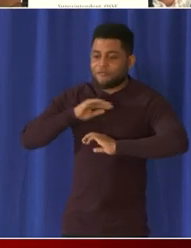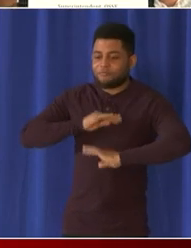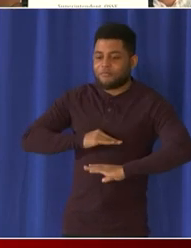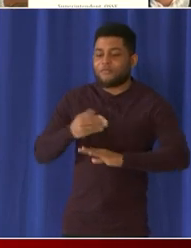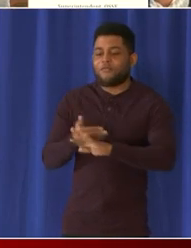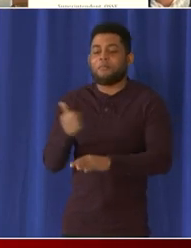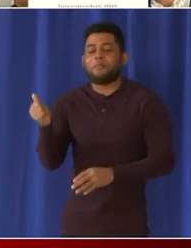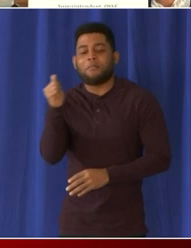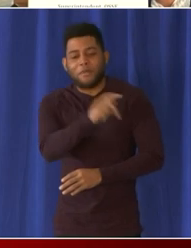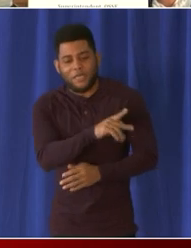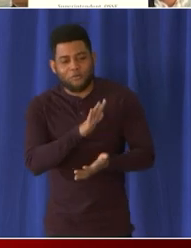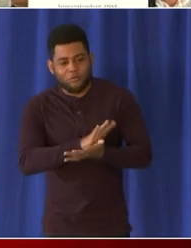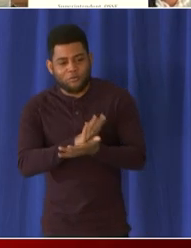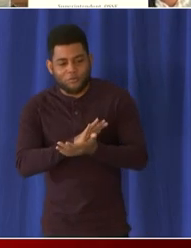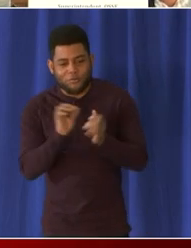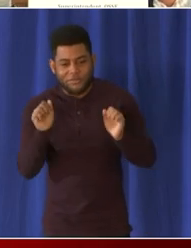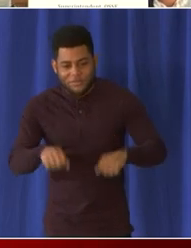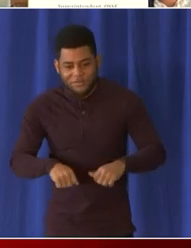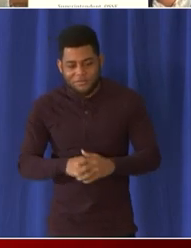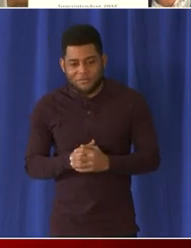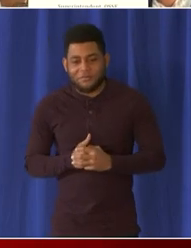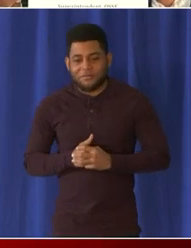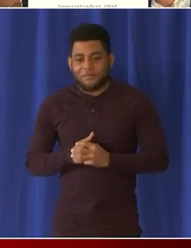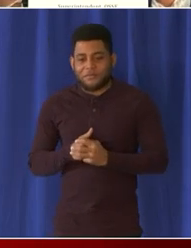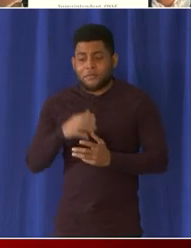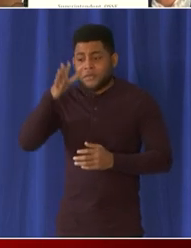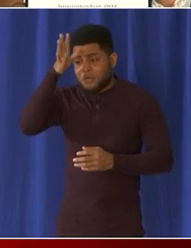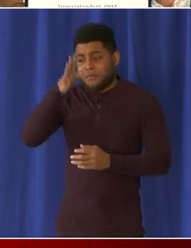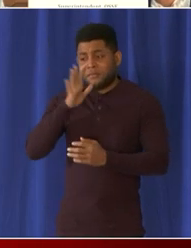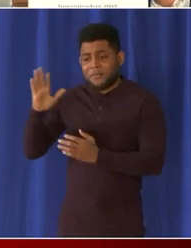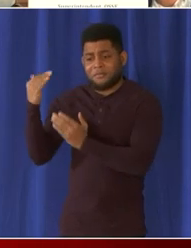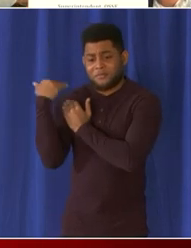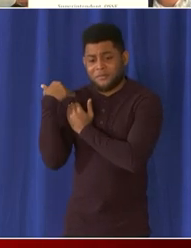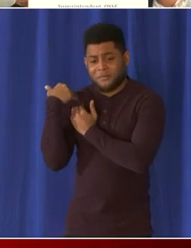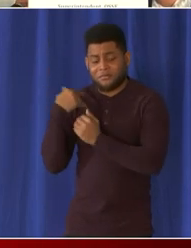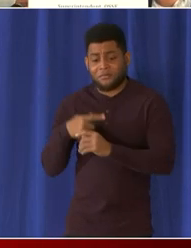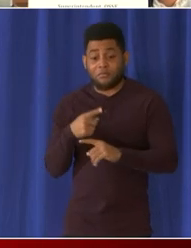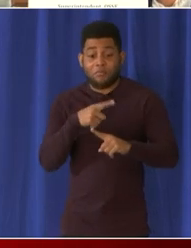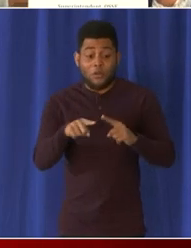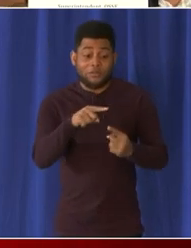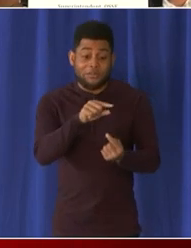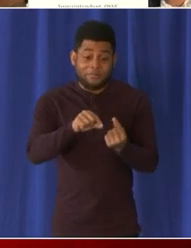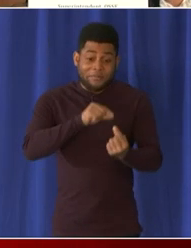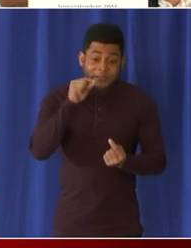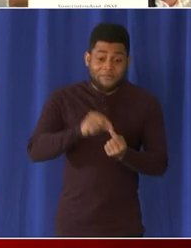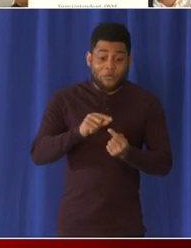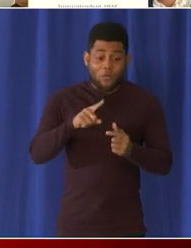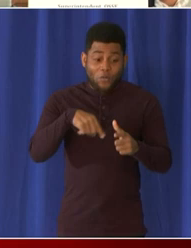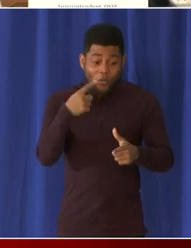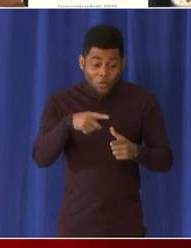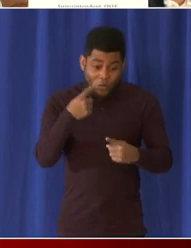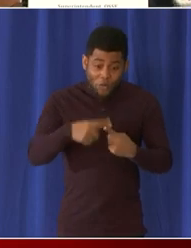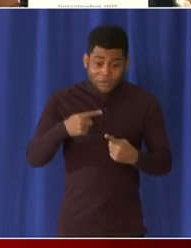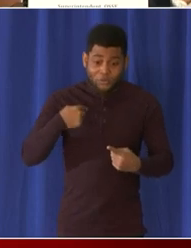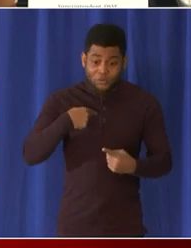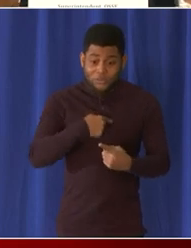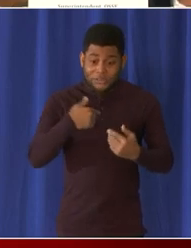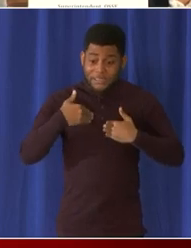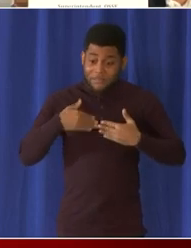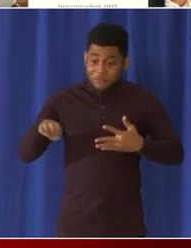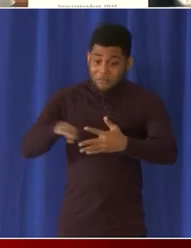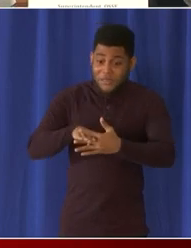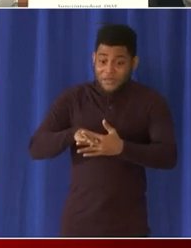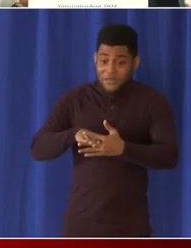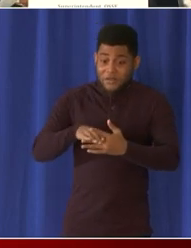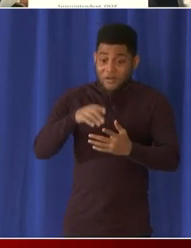in the surveillance testing program that we have in place this is specifically for when we have been separated from our children due to breaks